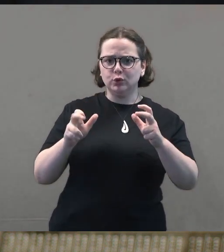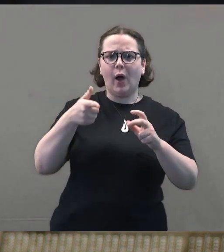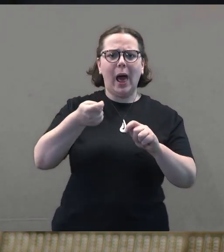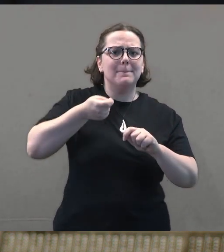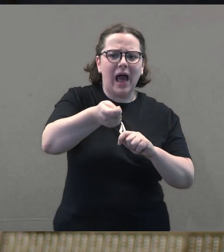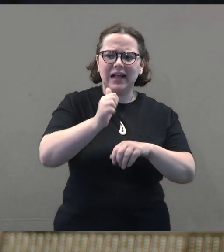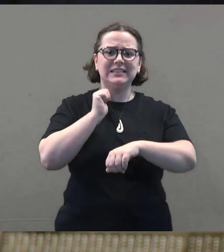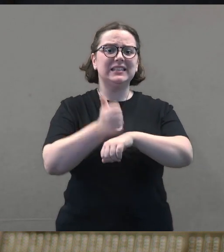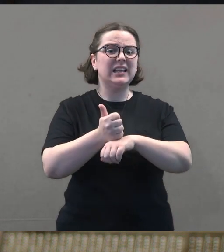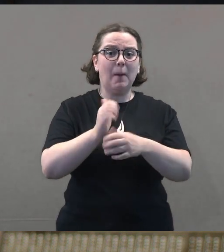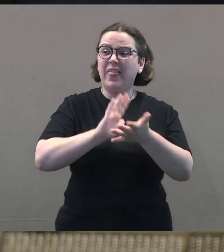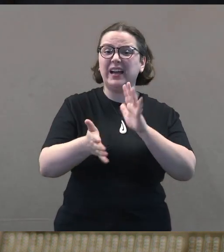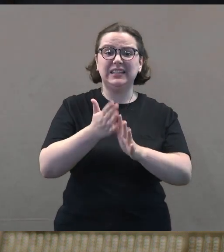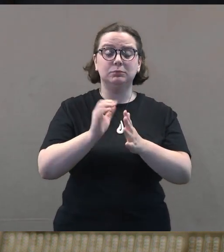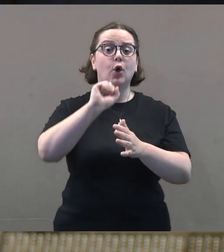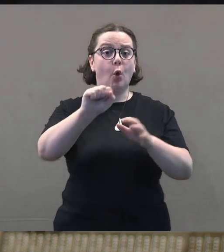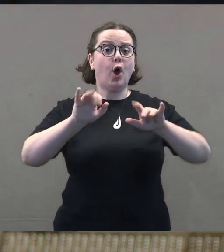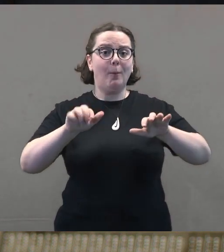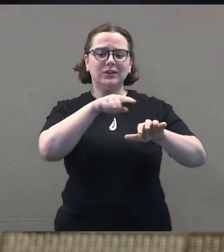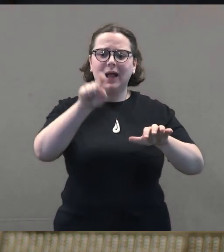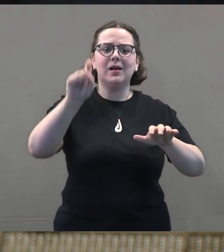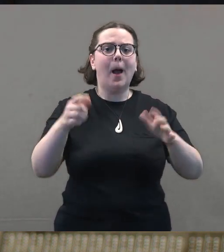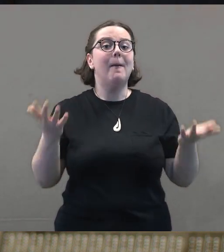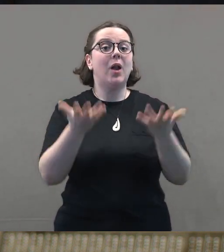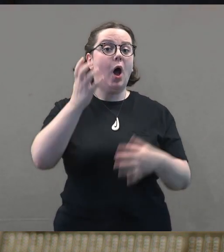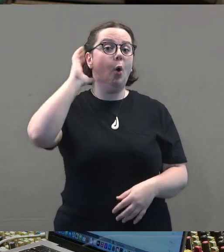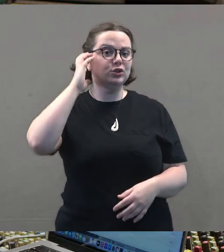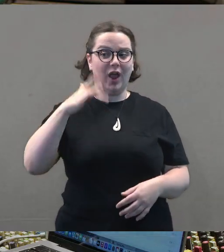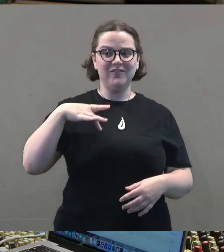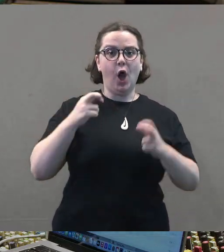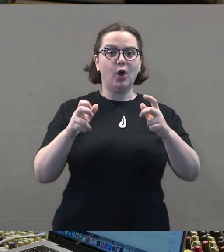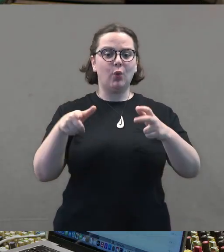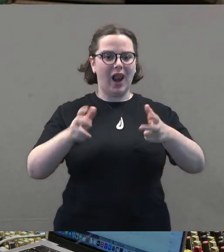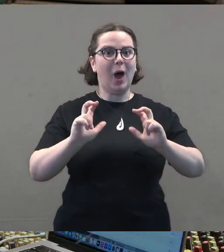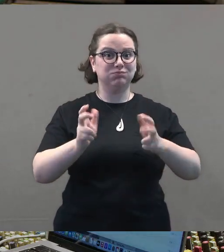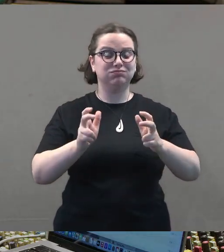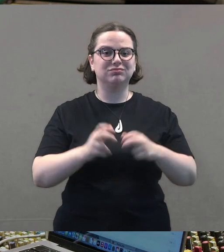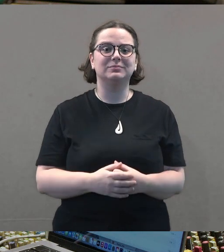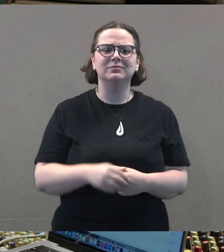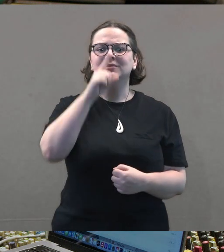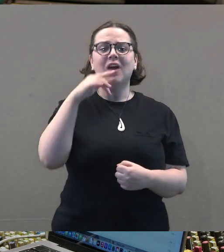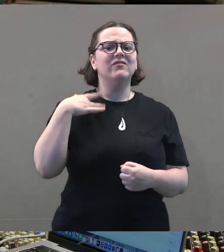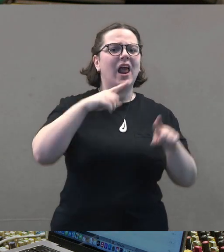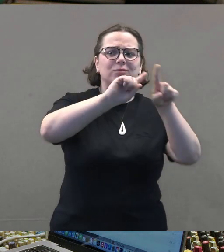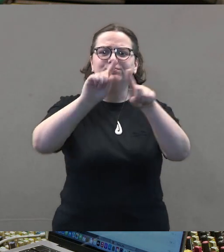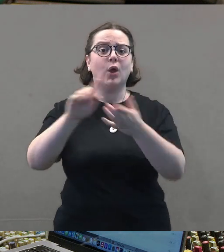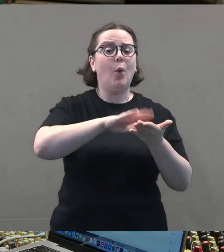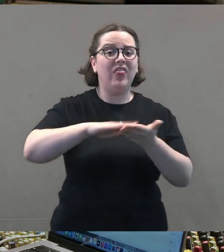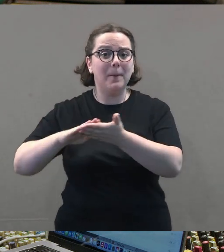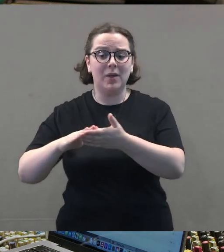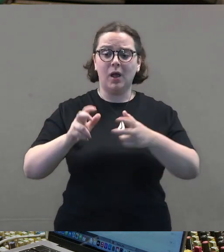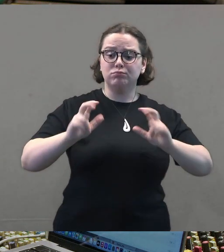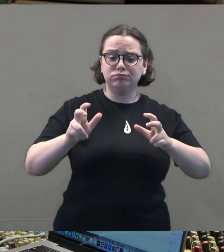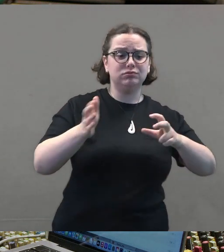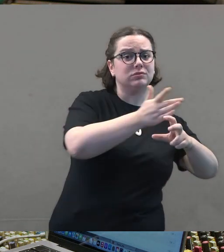After plugging in your controller and setting it up, all you need to do is press play on the audio on your computer and you'll start to feel the controller vibrate in your